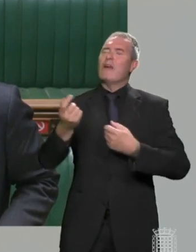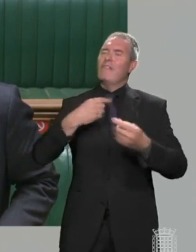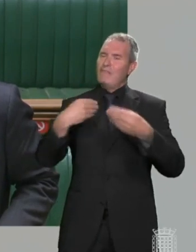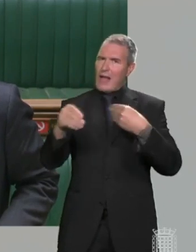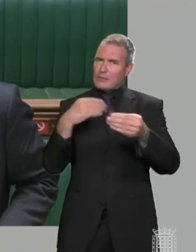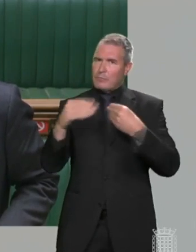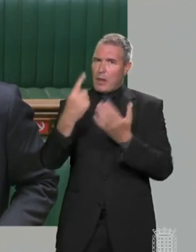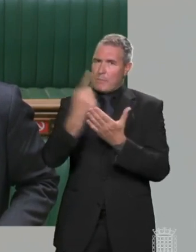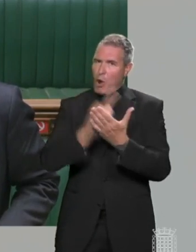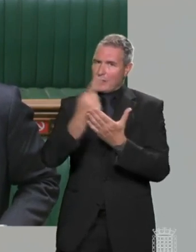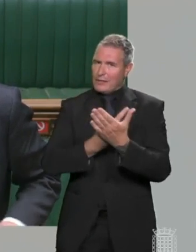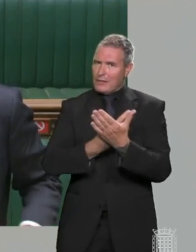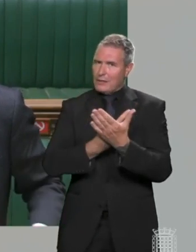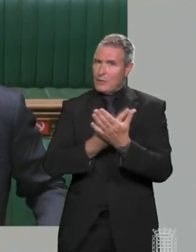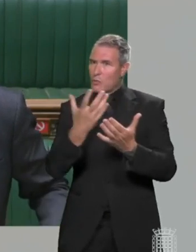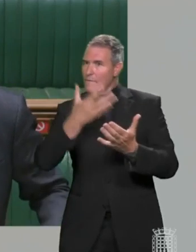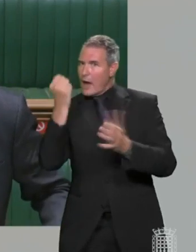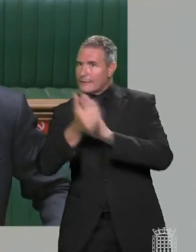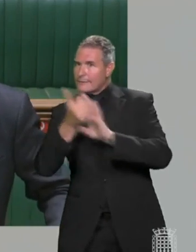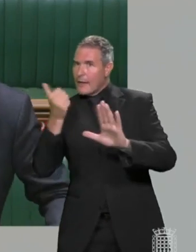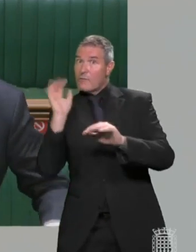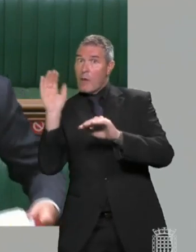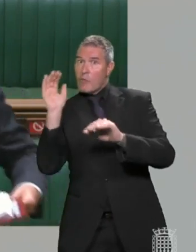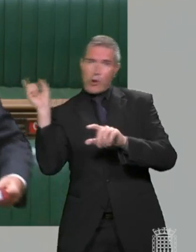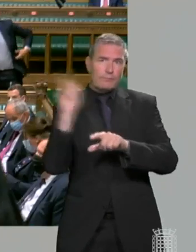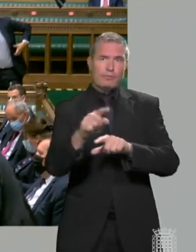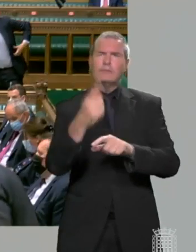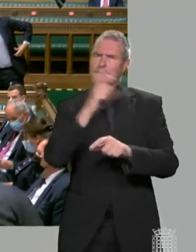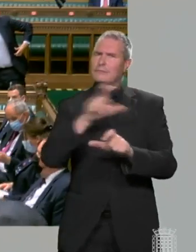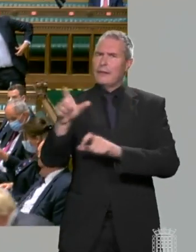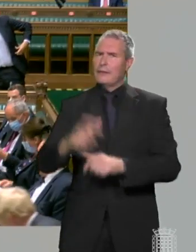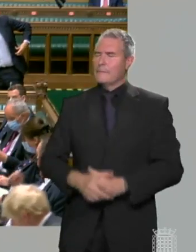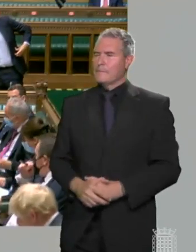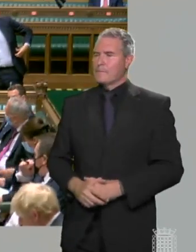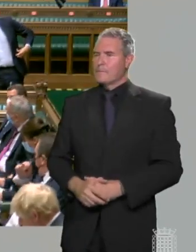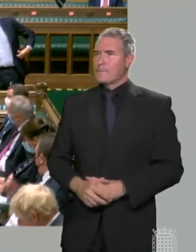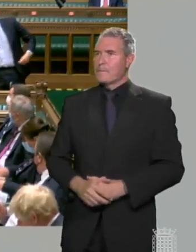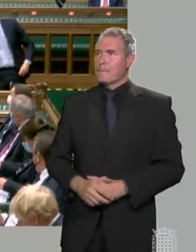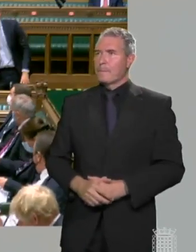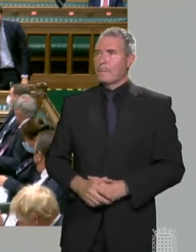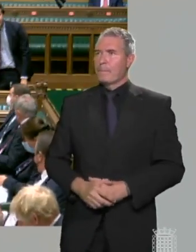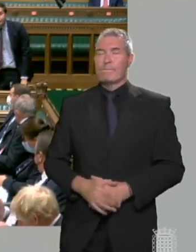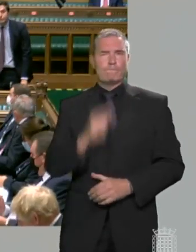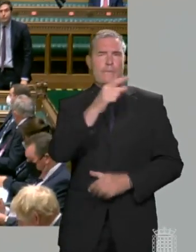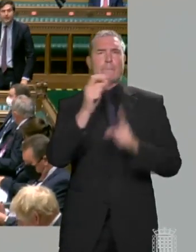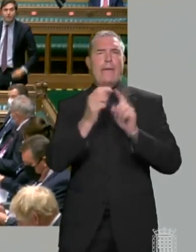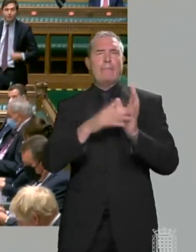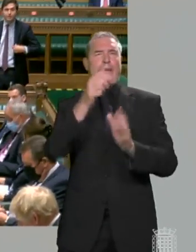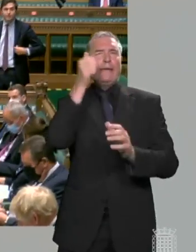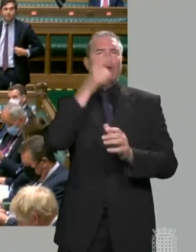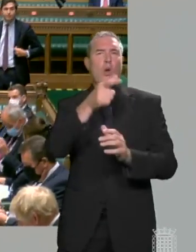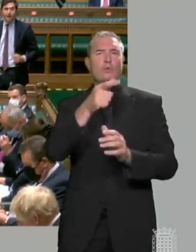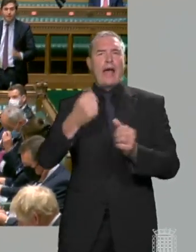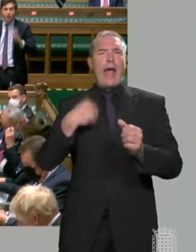flexible approach towards allowing talent to come in from overseas. The Prime Minister knows the full value of the UK